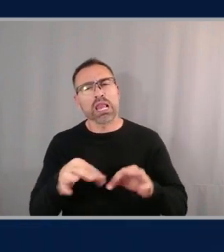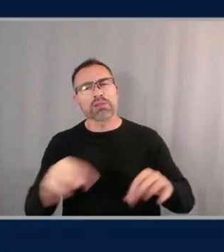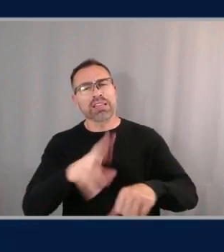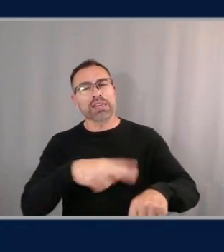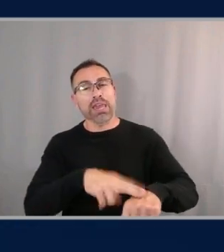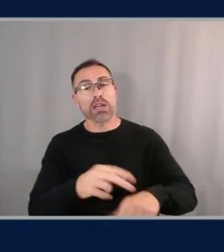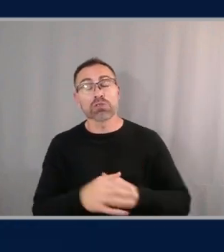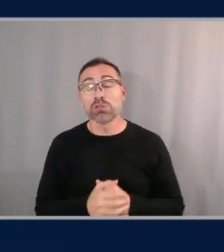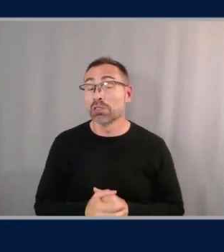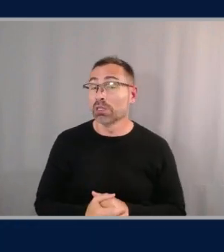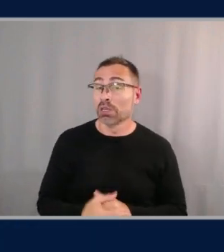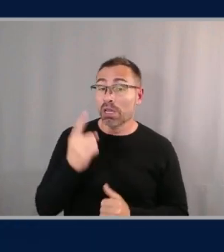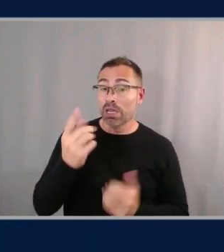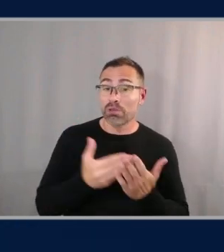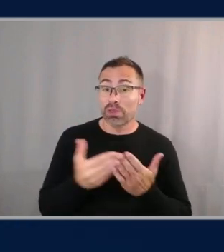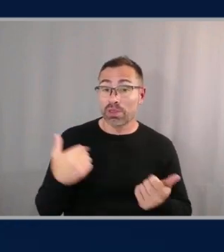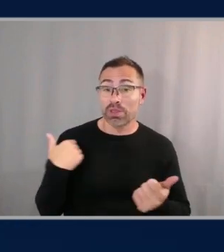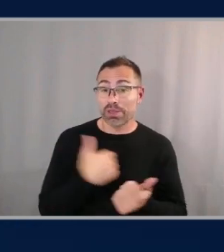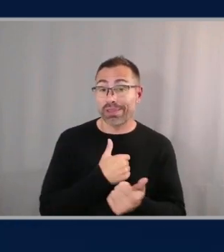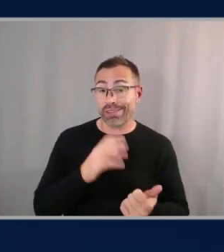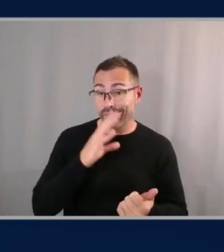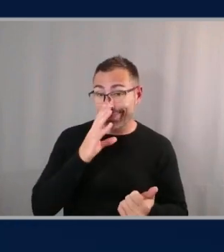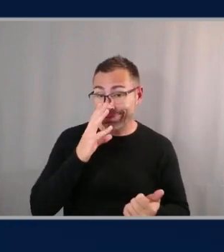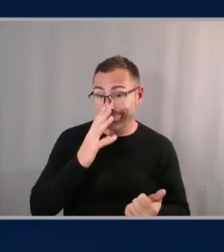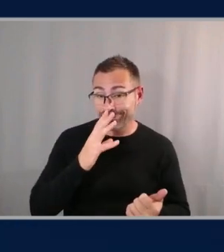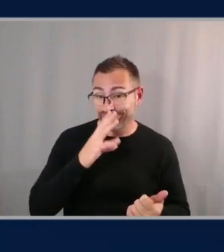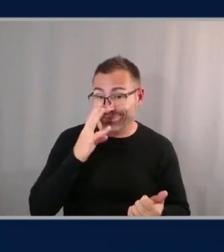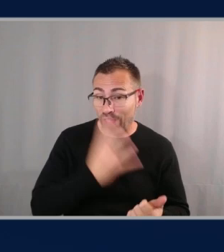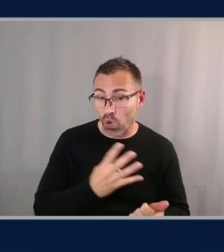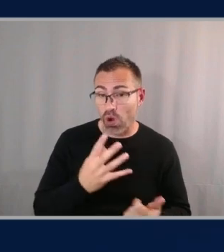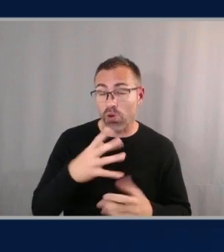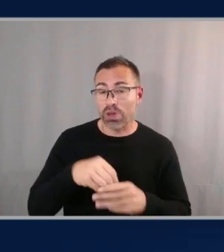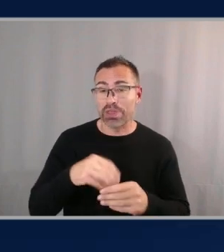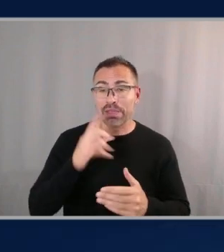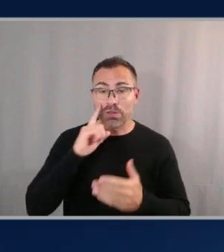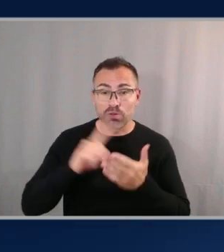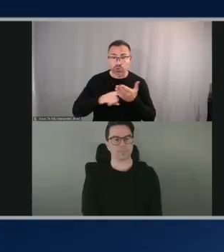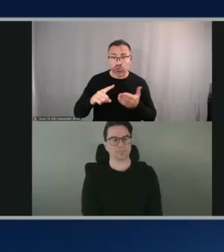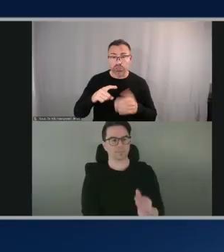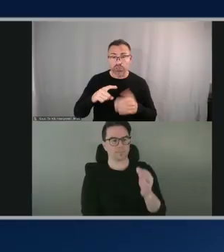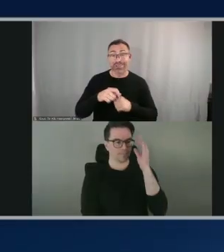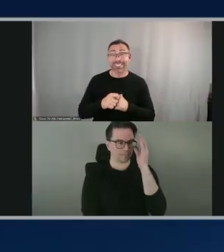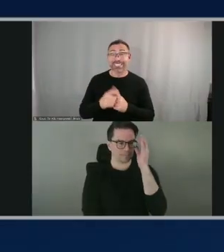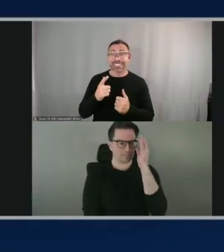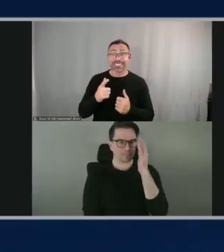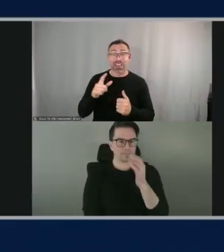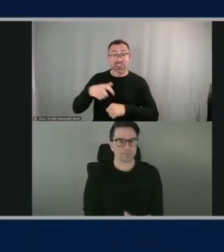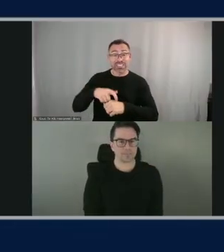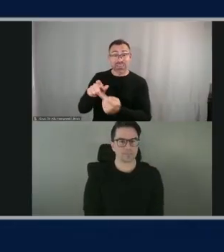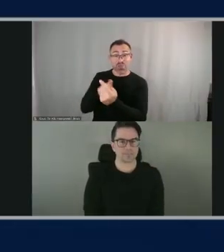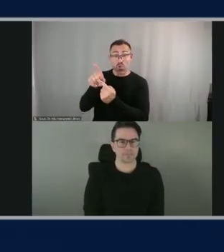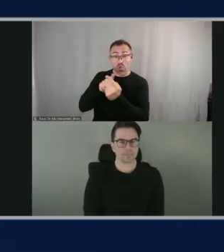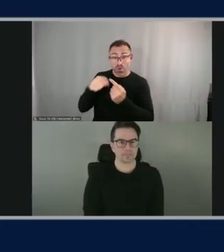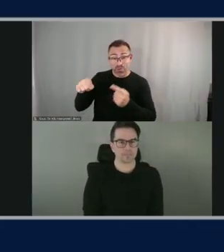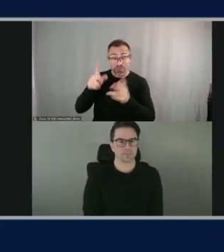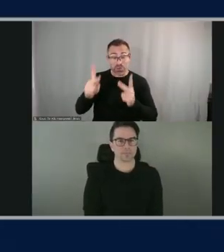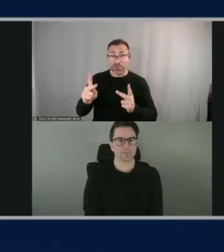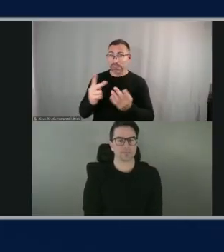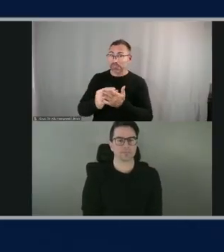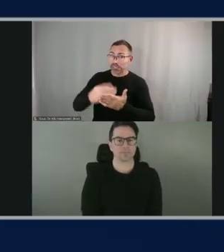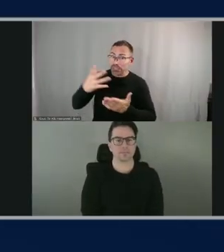talk about in all of that research and churn is how expensive the time of these individuals are and how that can translate directly into